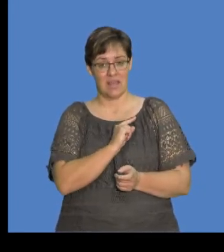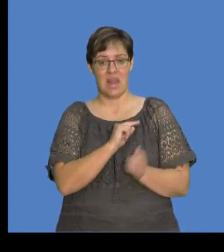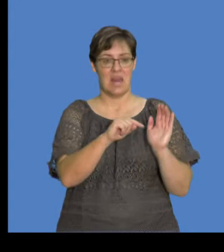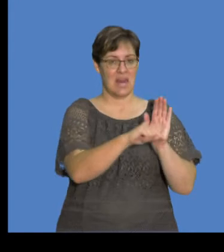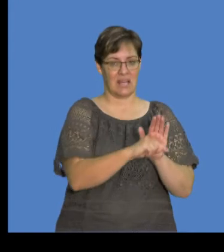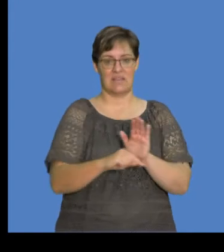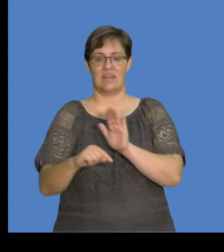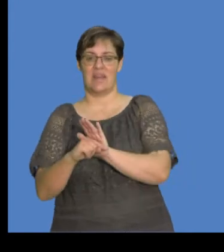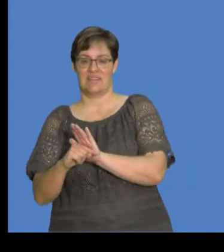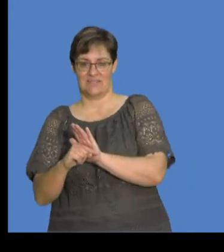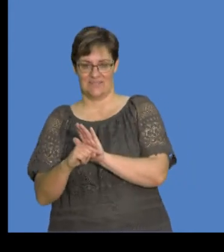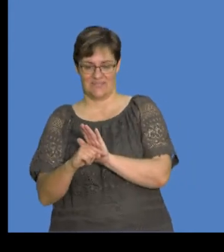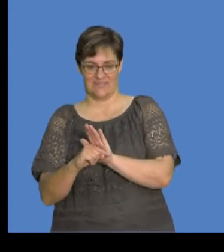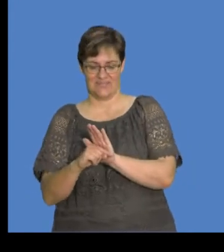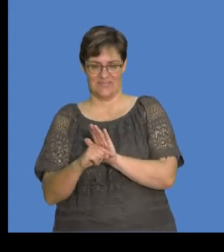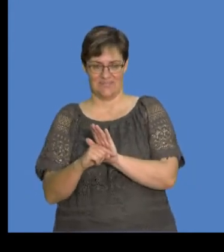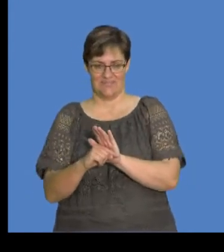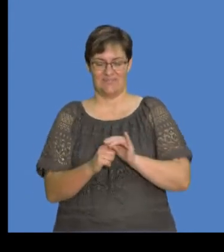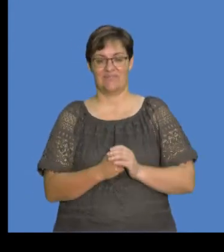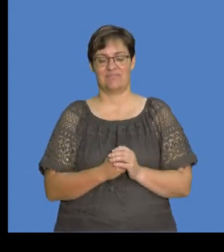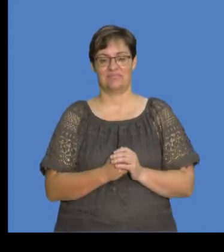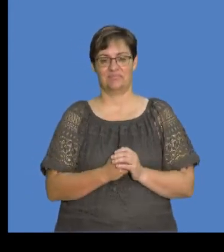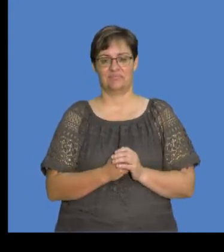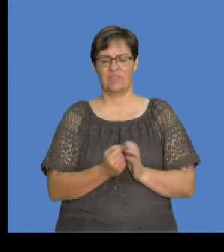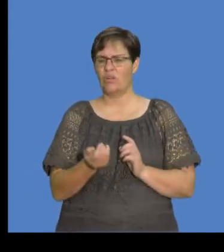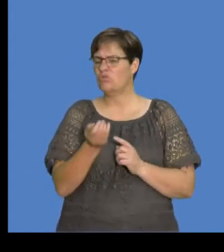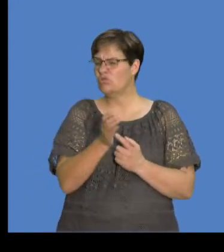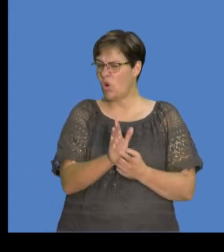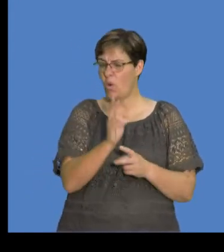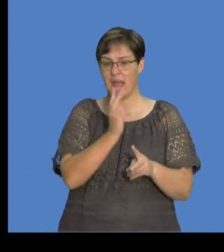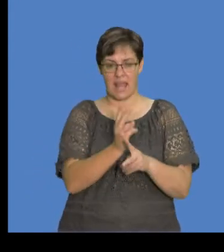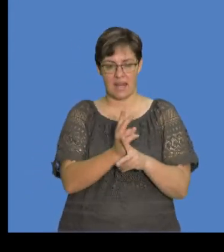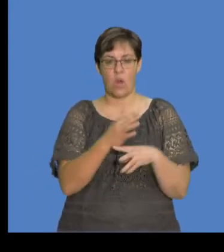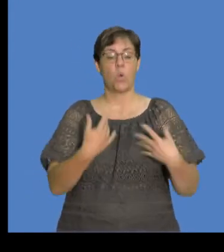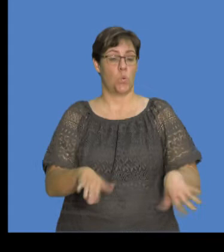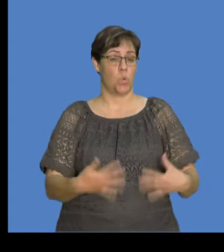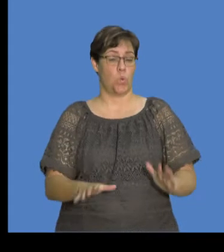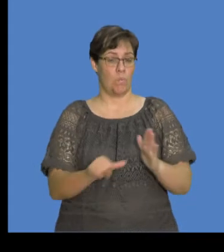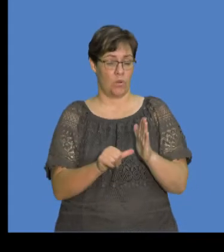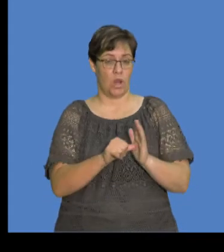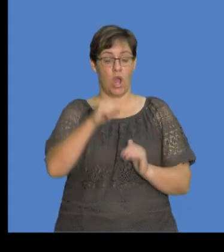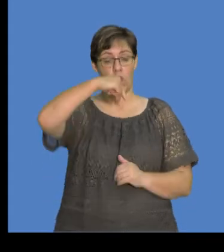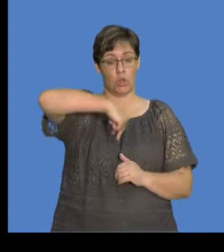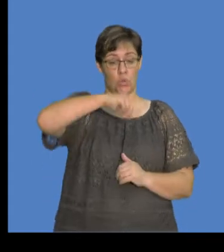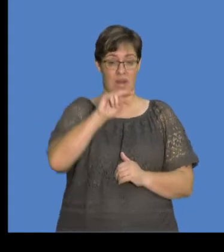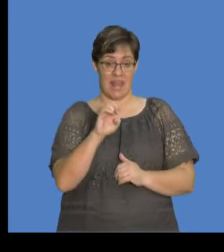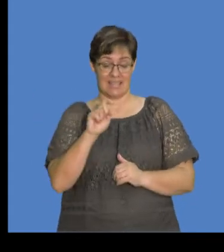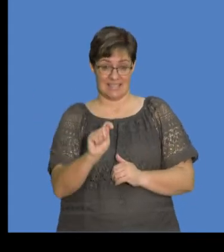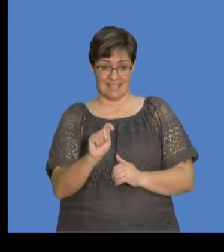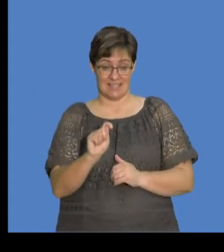are negatively charged, okay? But again, to show you something, again, that is very important, Q net